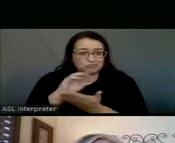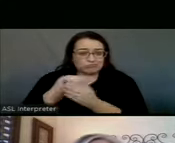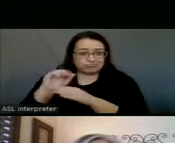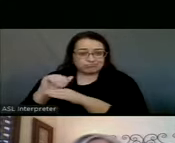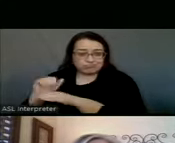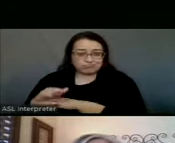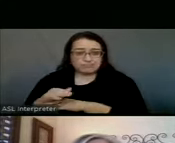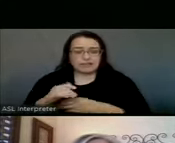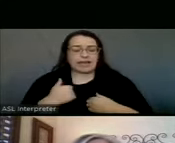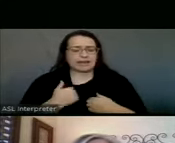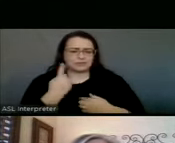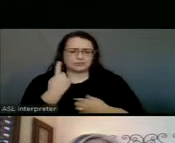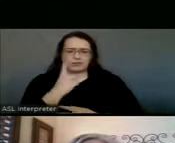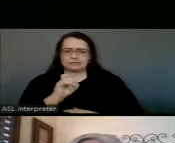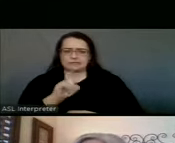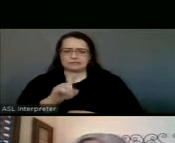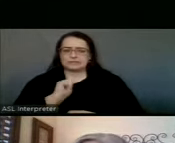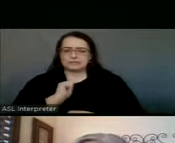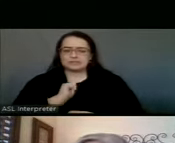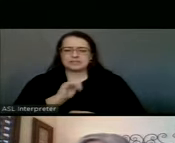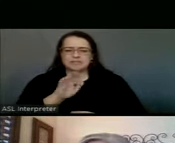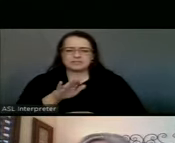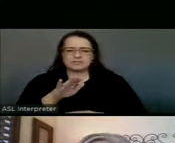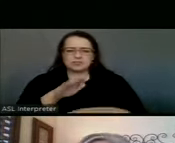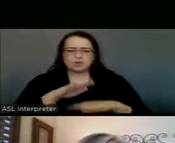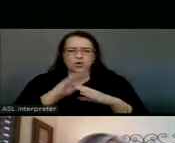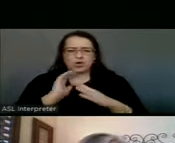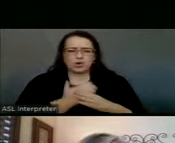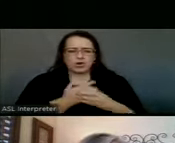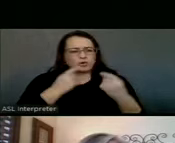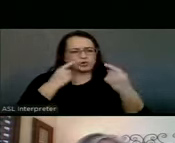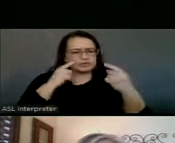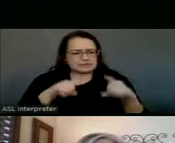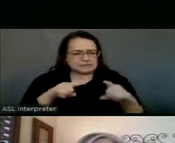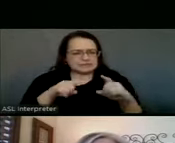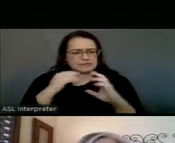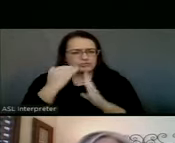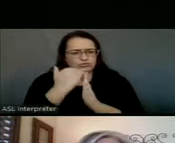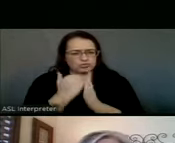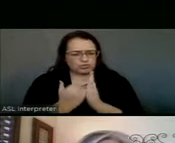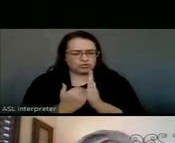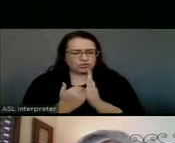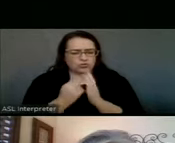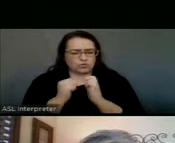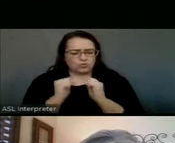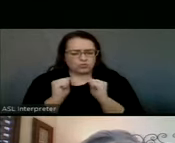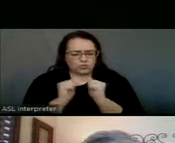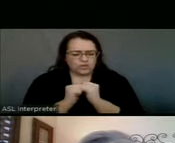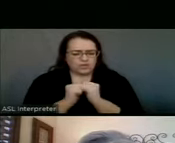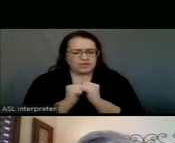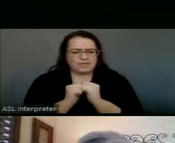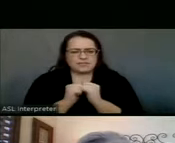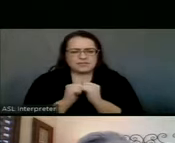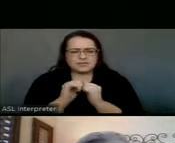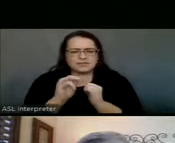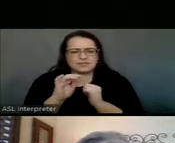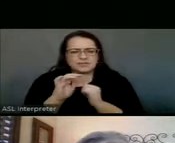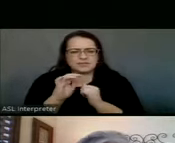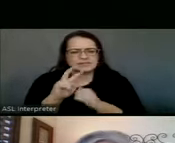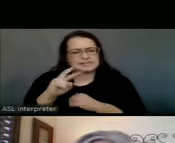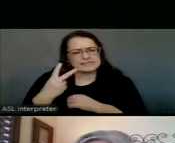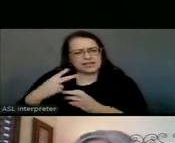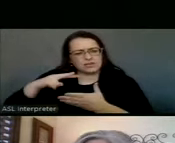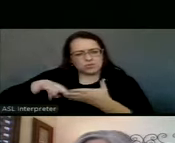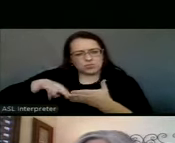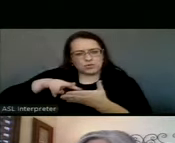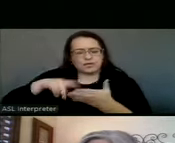I've got a question about something that's on our consent agenda with regard to, we've got a second reading